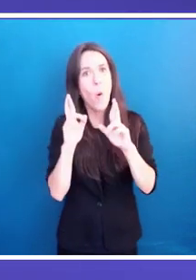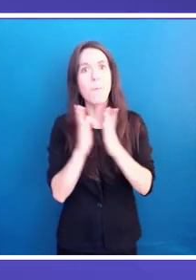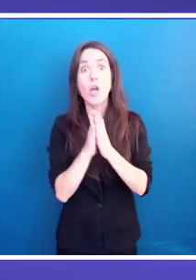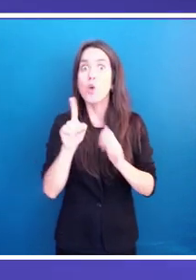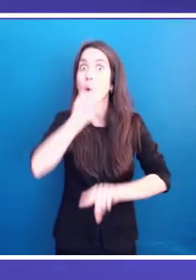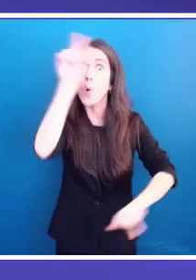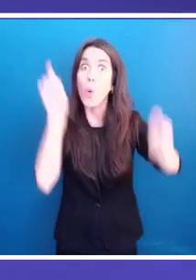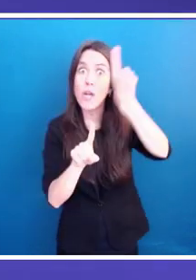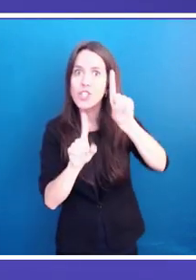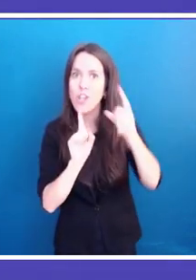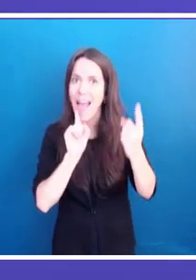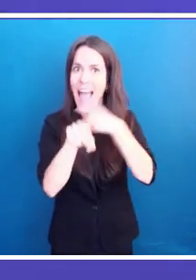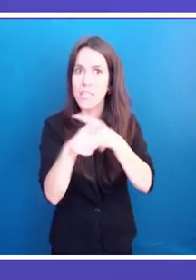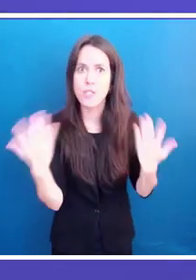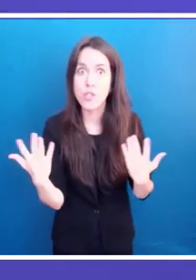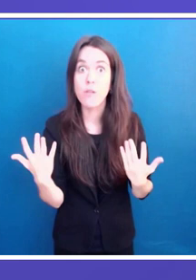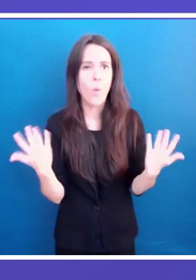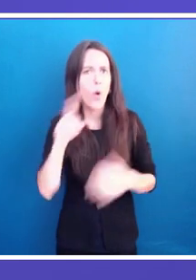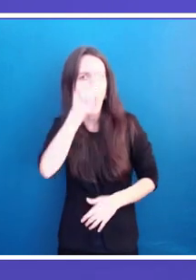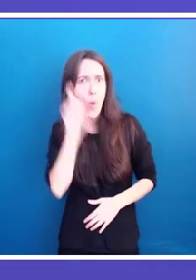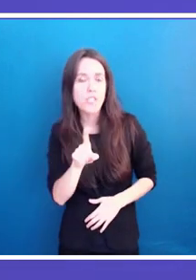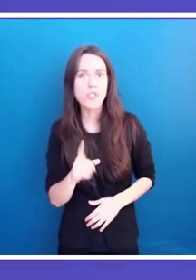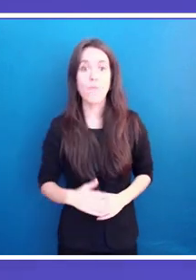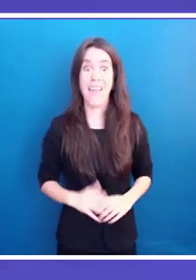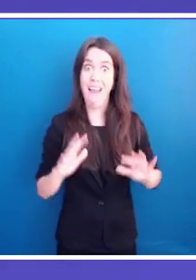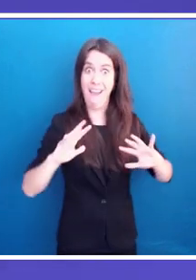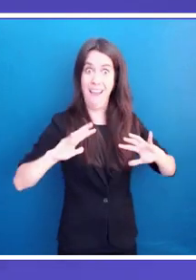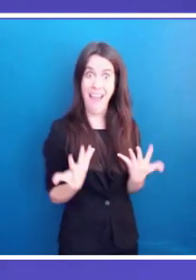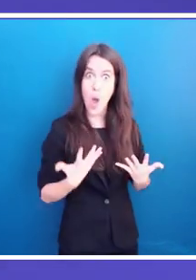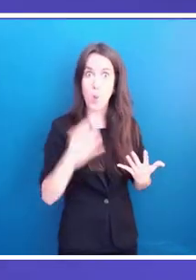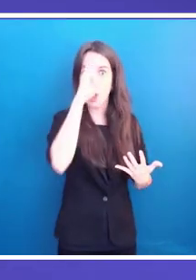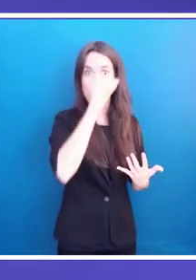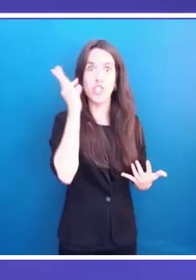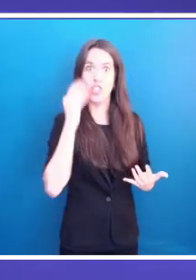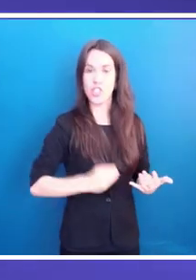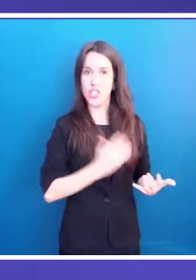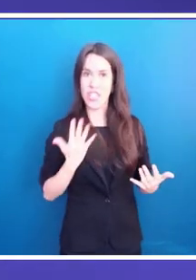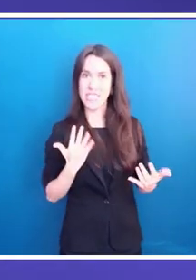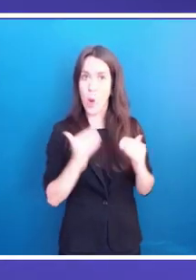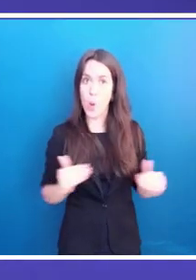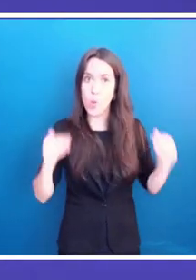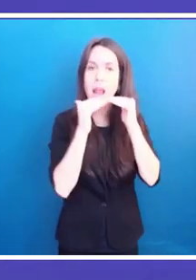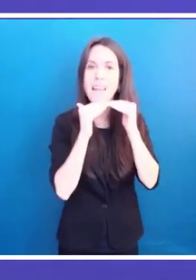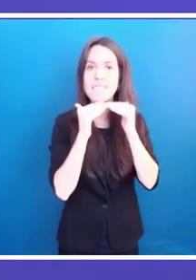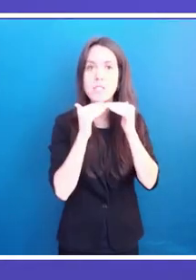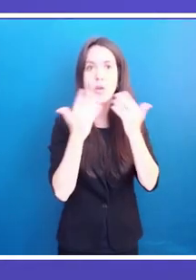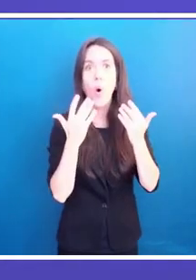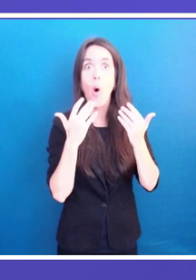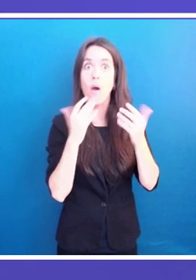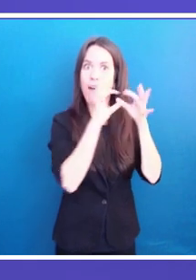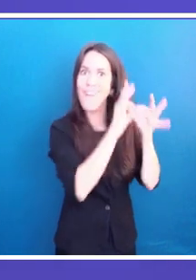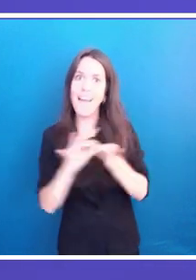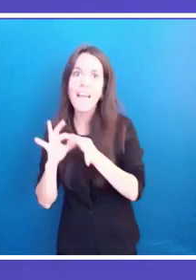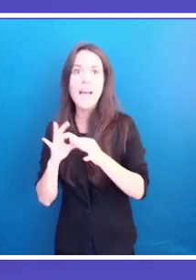how can gender equality or gender mainstreaming lead to sustainable development or enhance